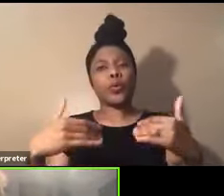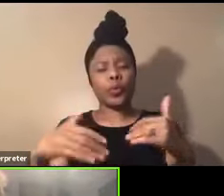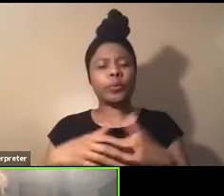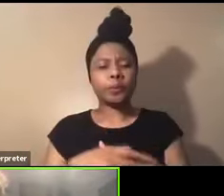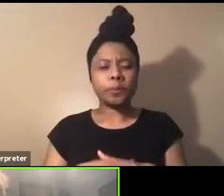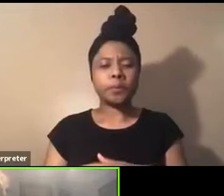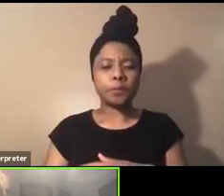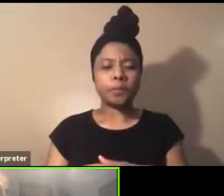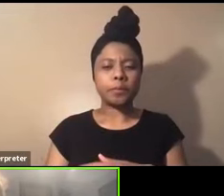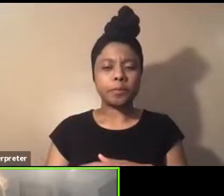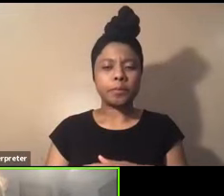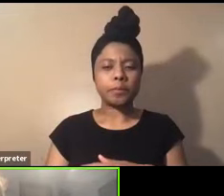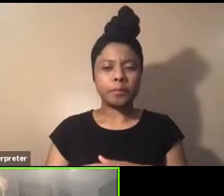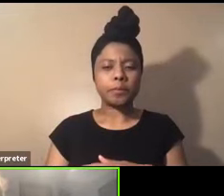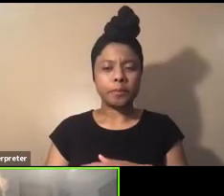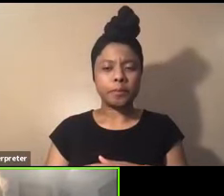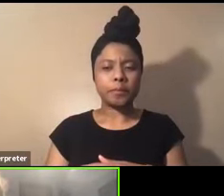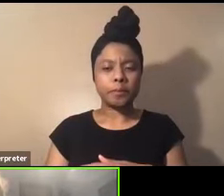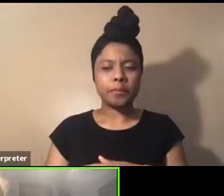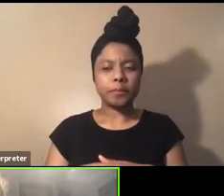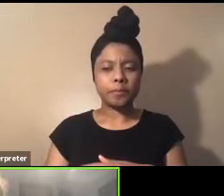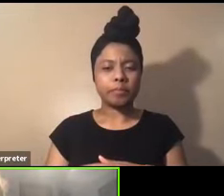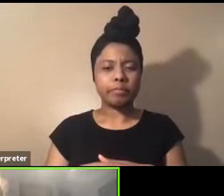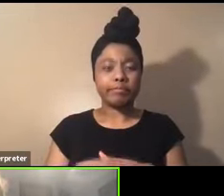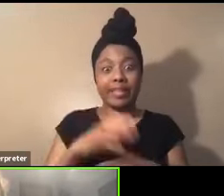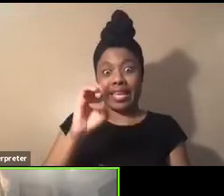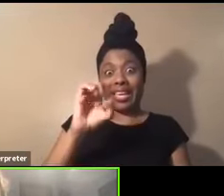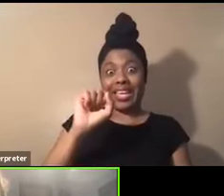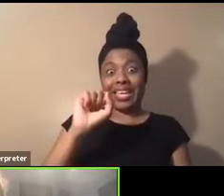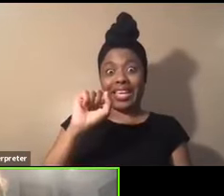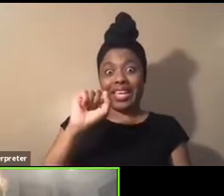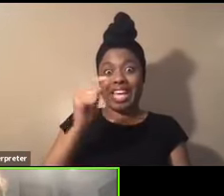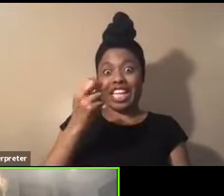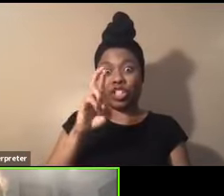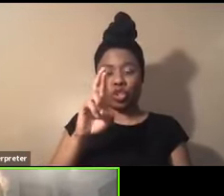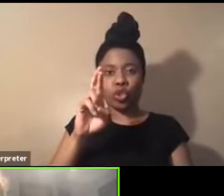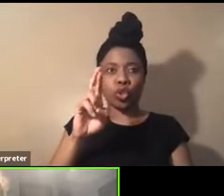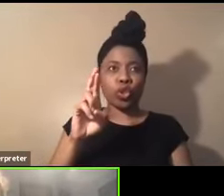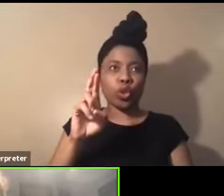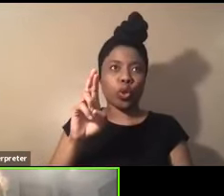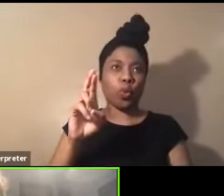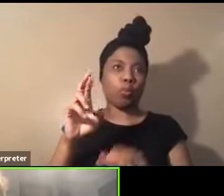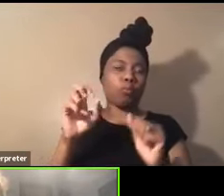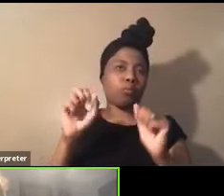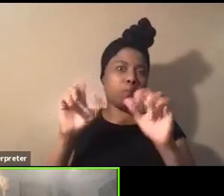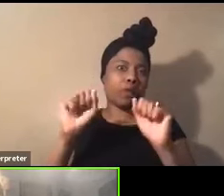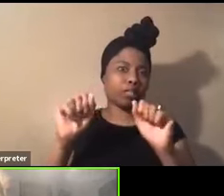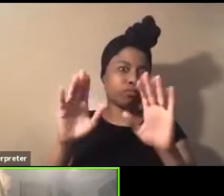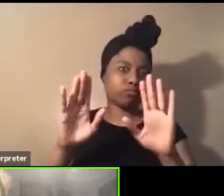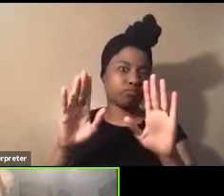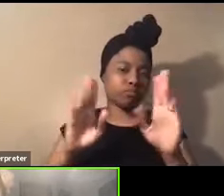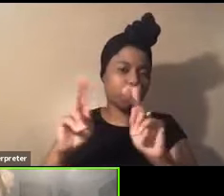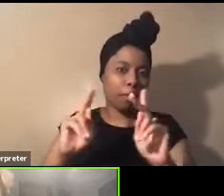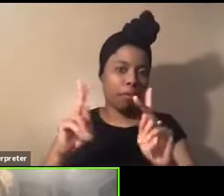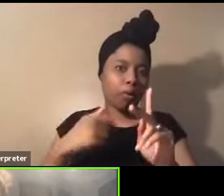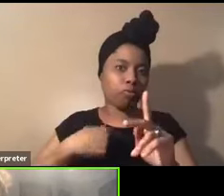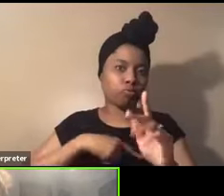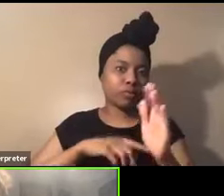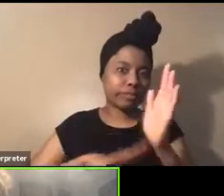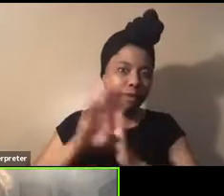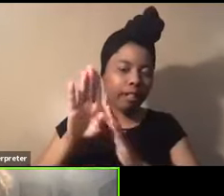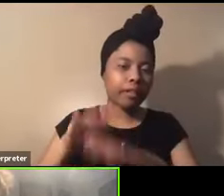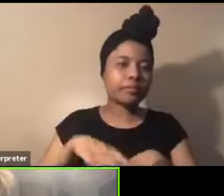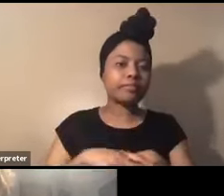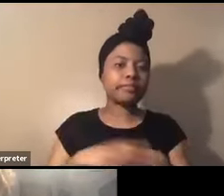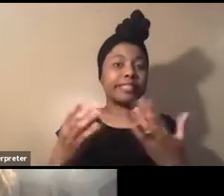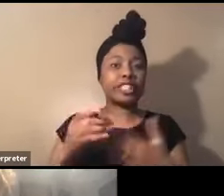Um, you know, Esther, I just think of just these wonderful people, um, that, uh, we grew with here in